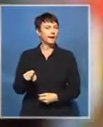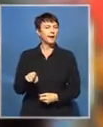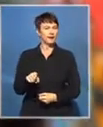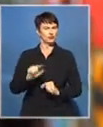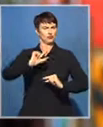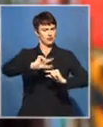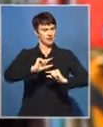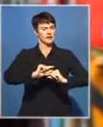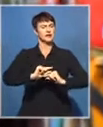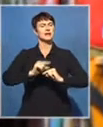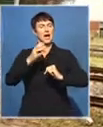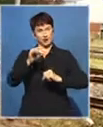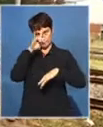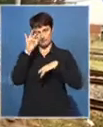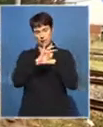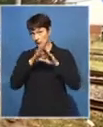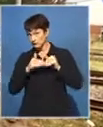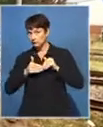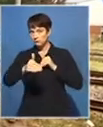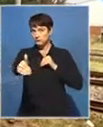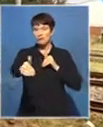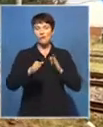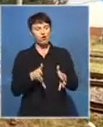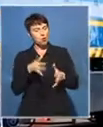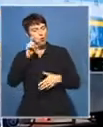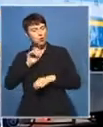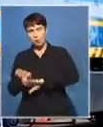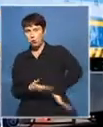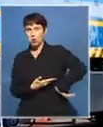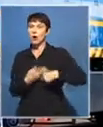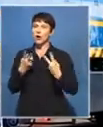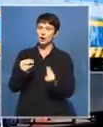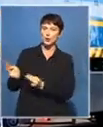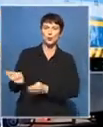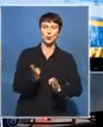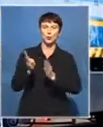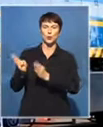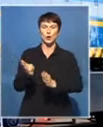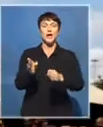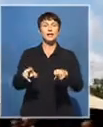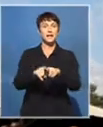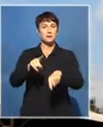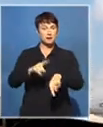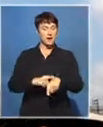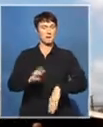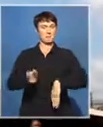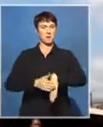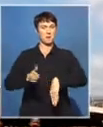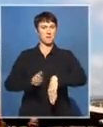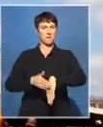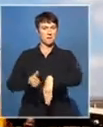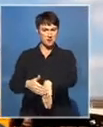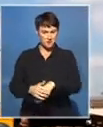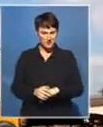fleet renewal programme aimed at increasing capacity while reducing the